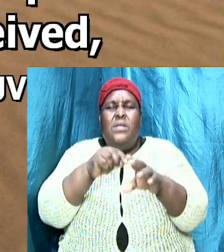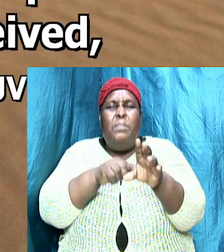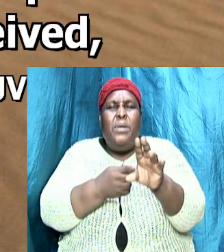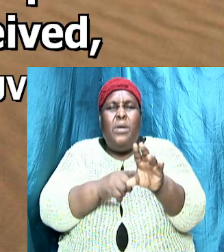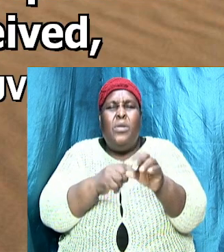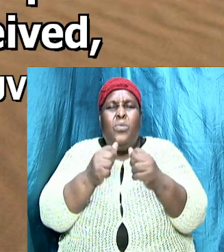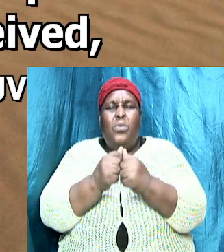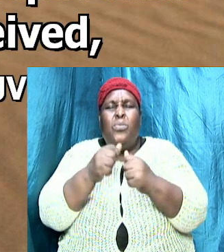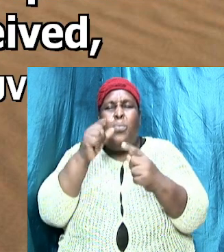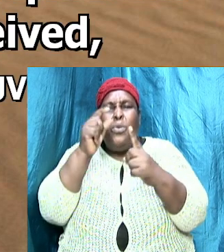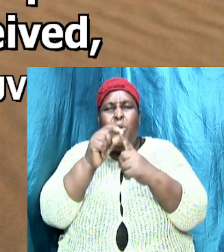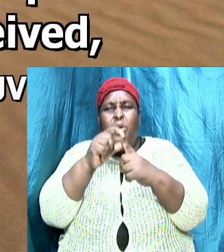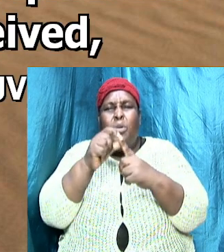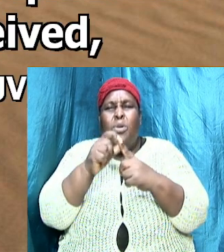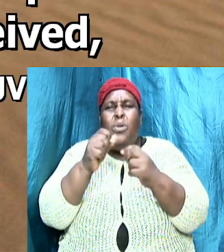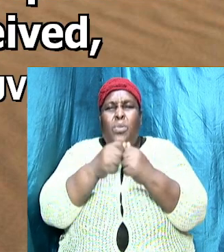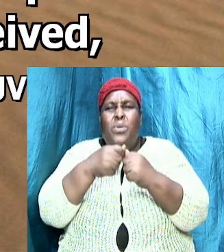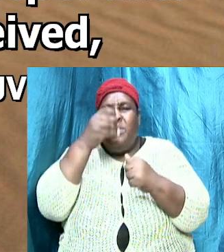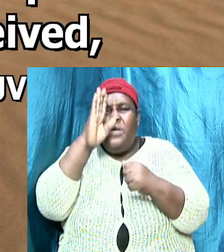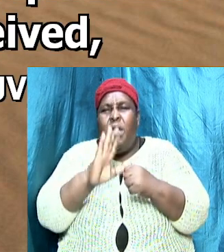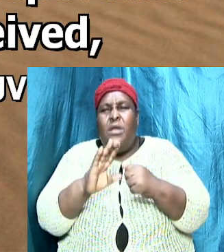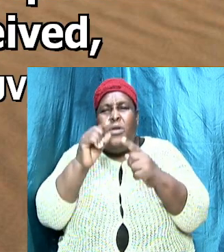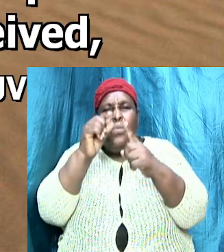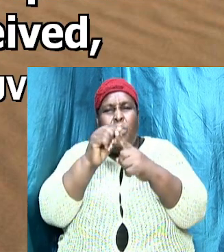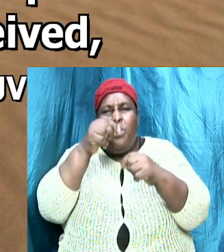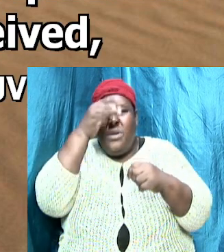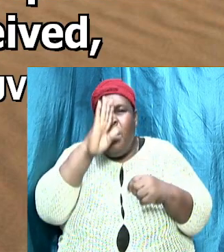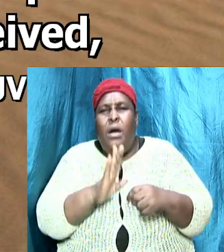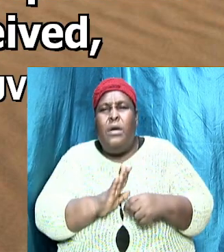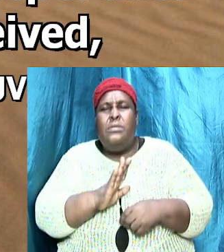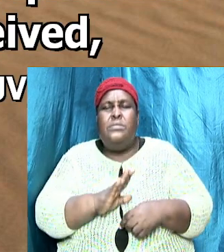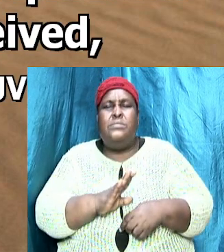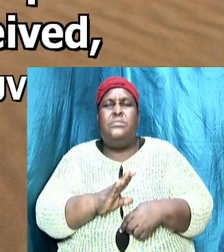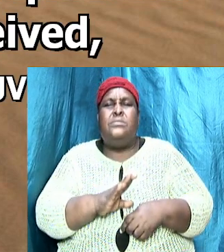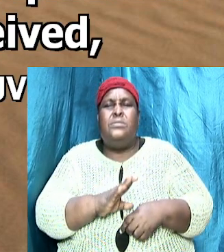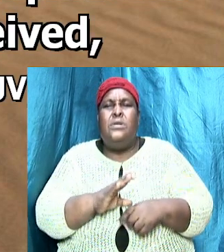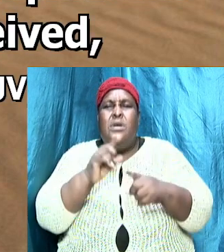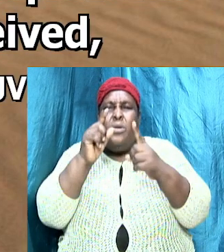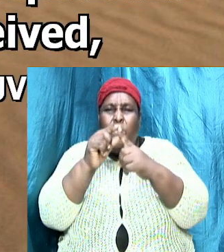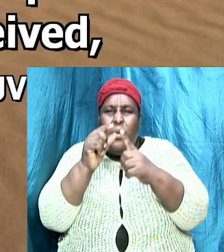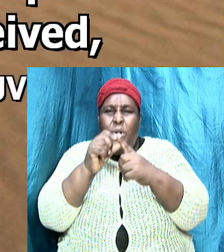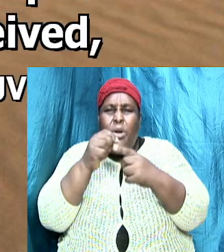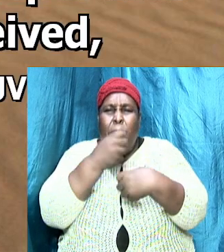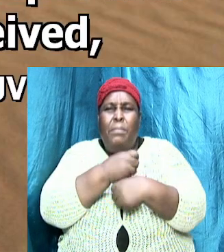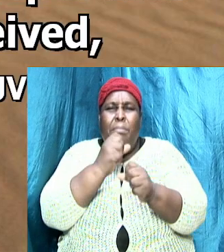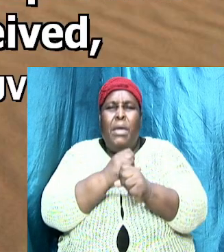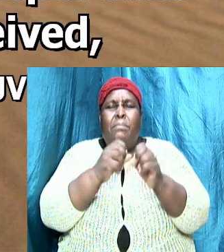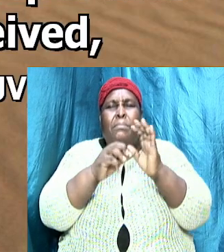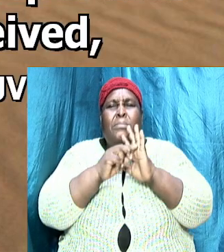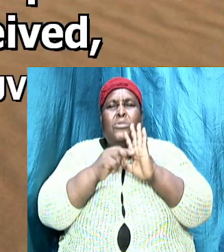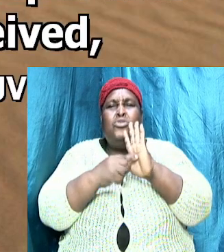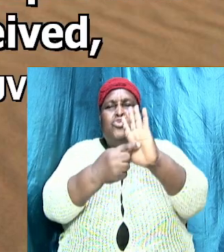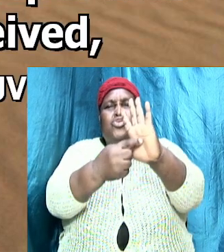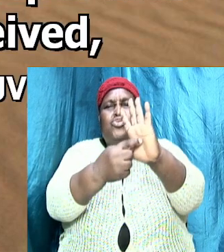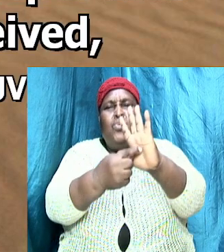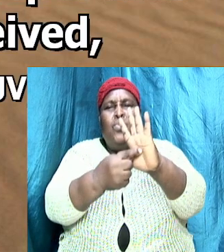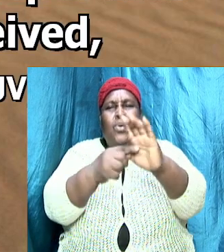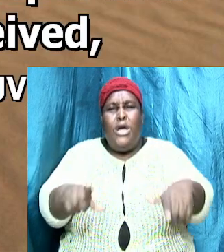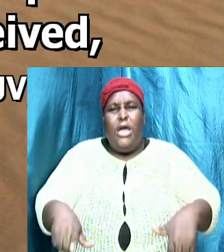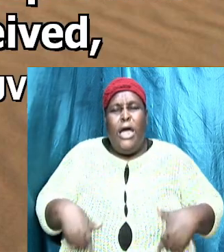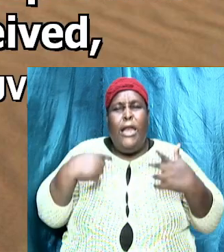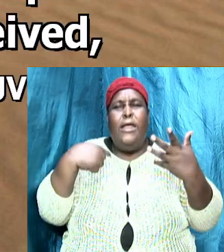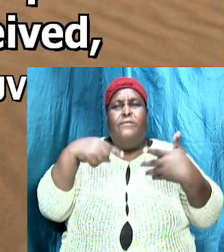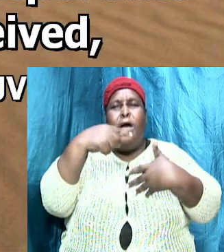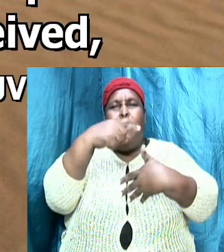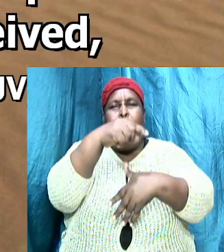word was with God and the word was God the word was made manifested and dwell among